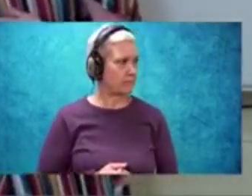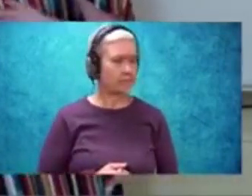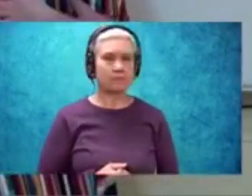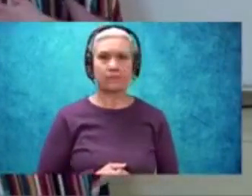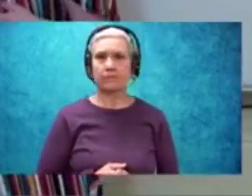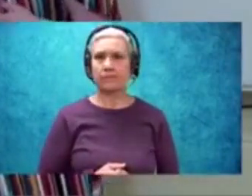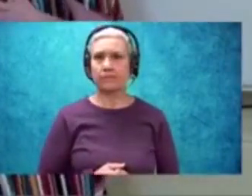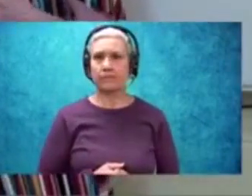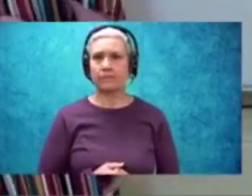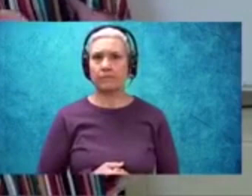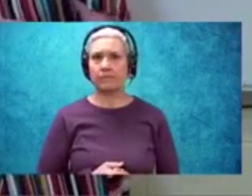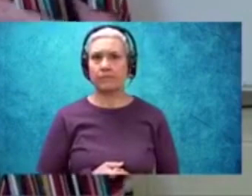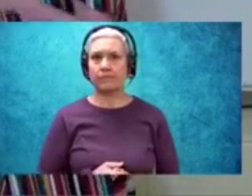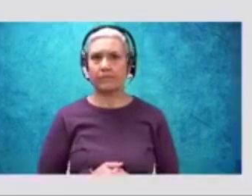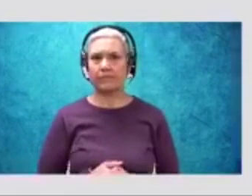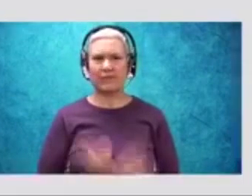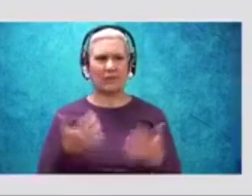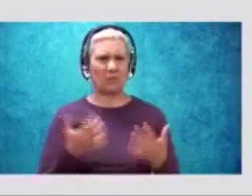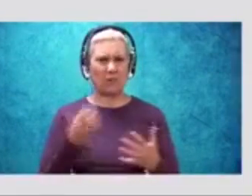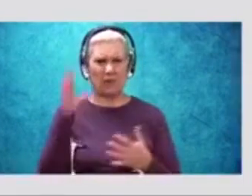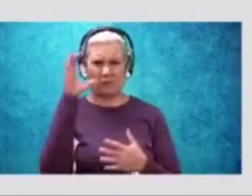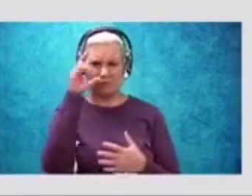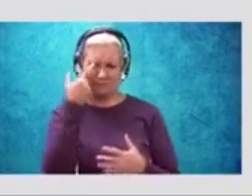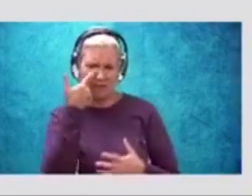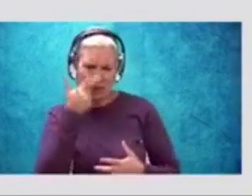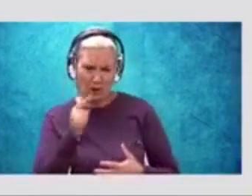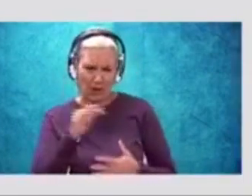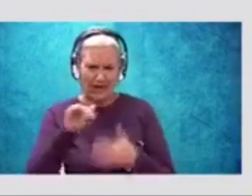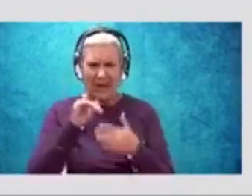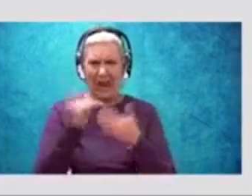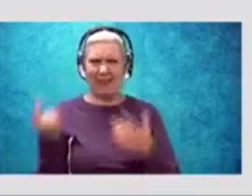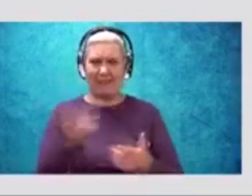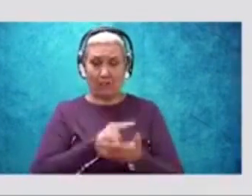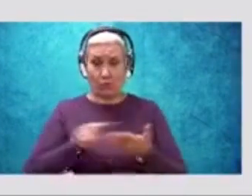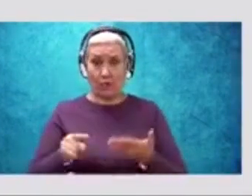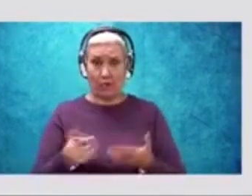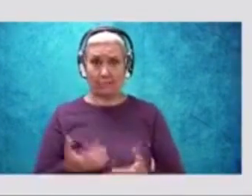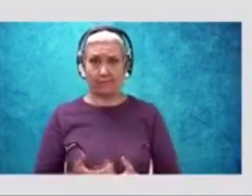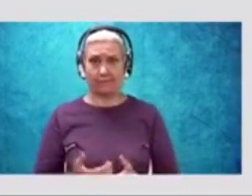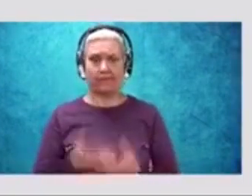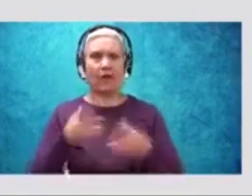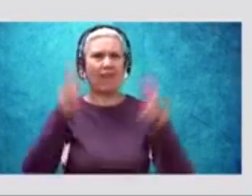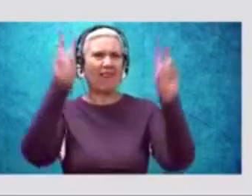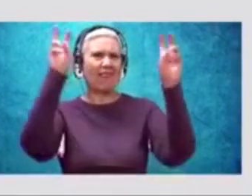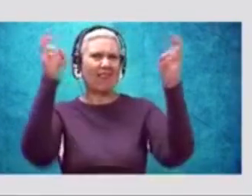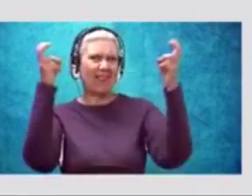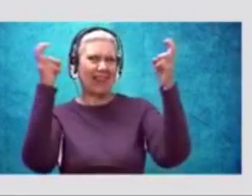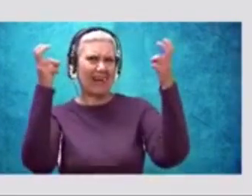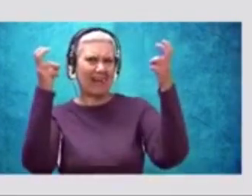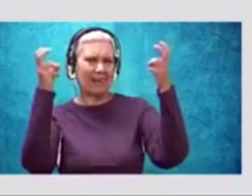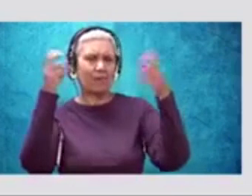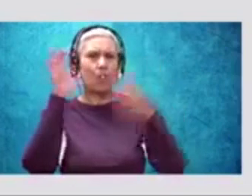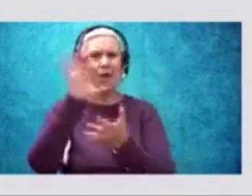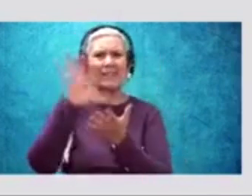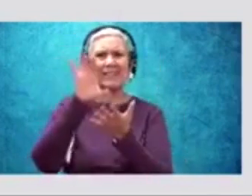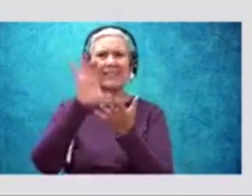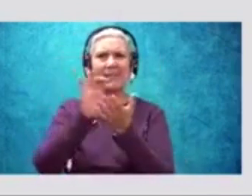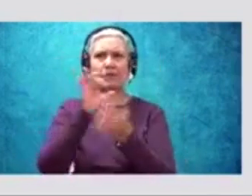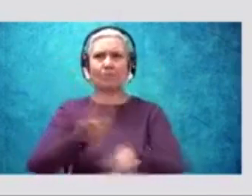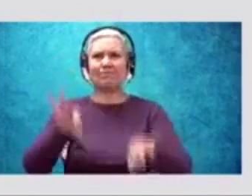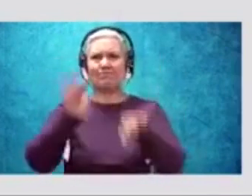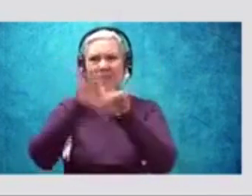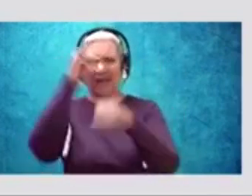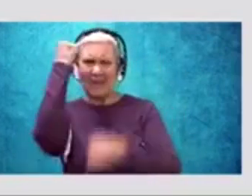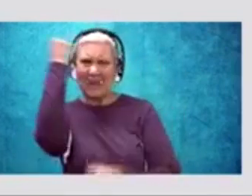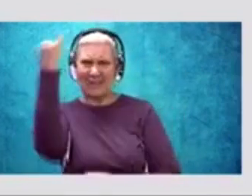Okay, so what we're going to be looking at this week is determining a theme or a central idea of a